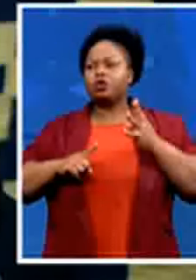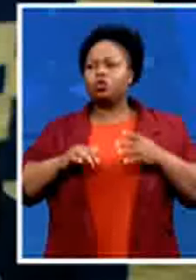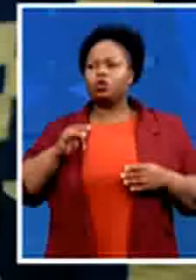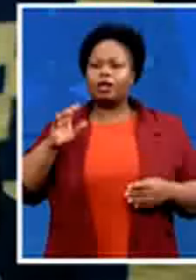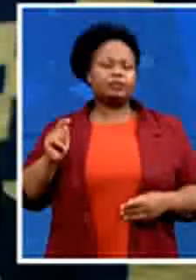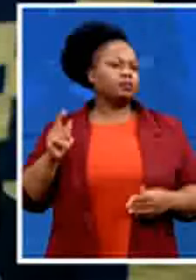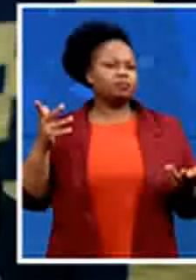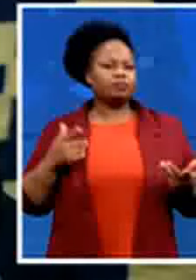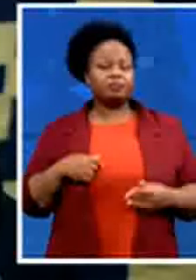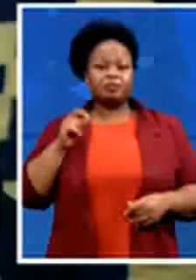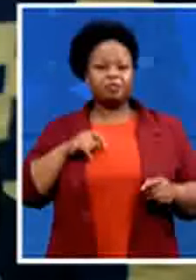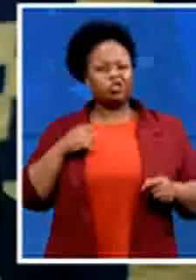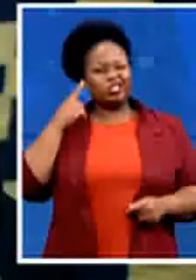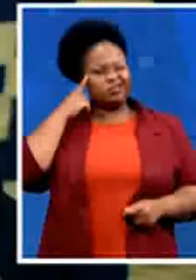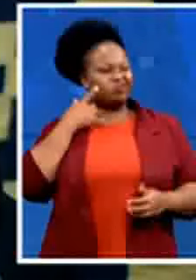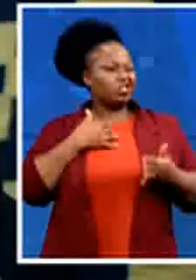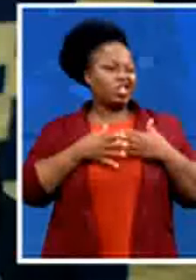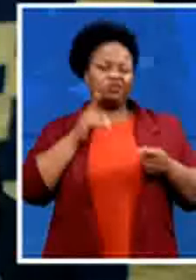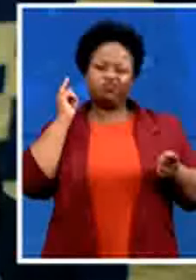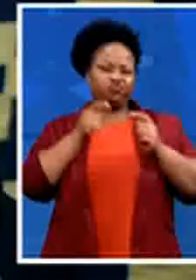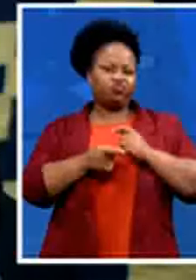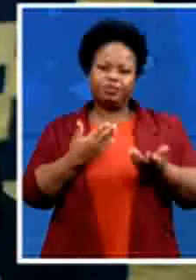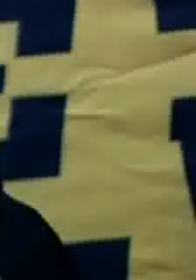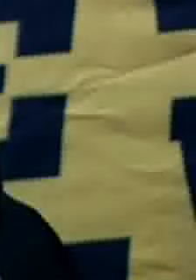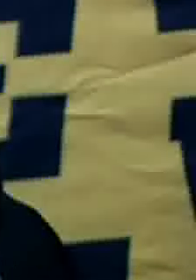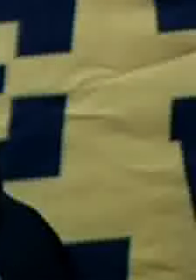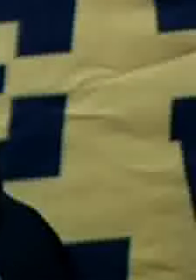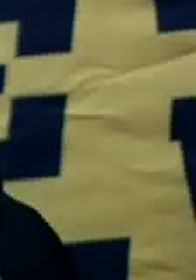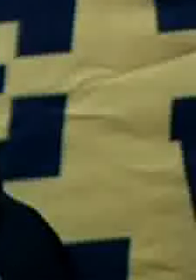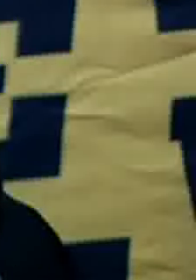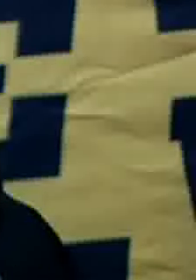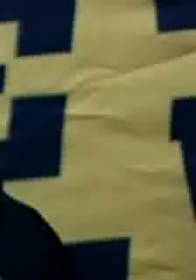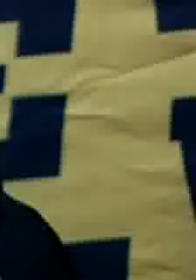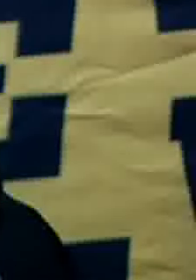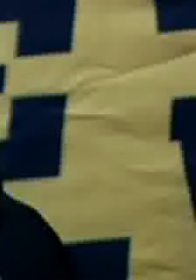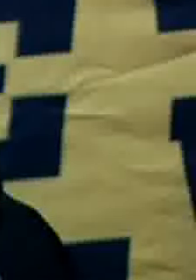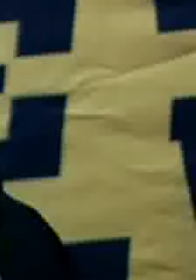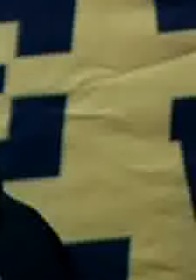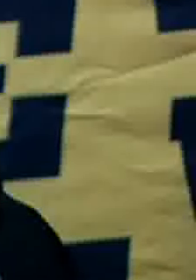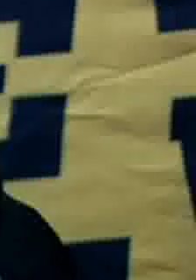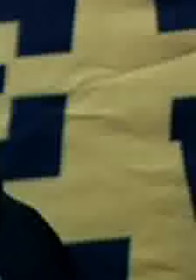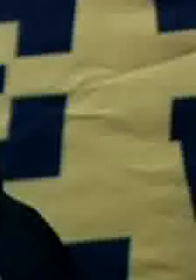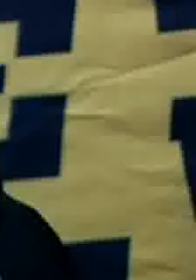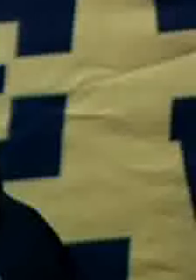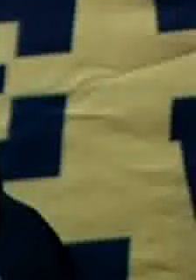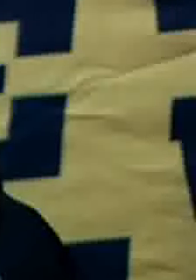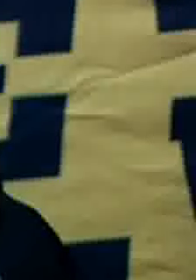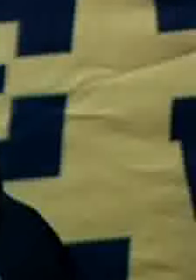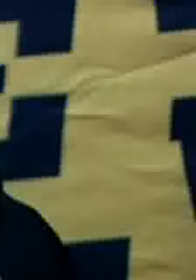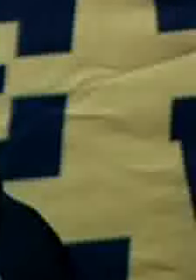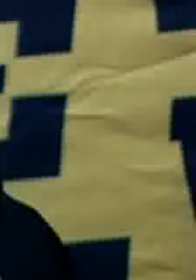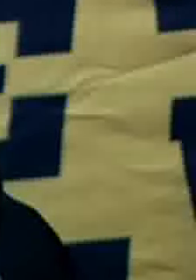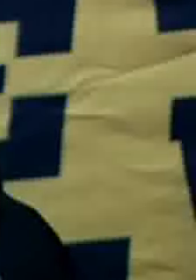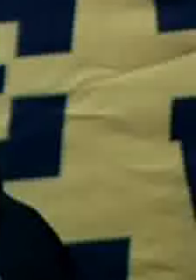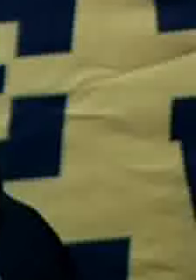can change um once you see political parties up the game and the campaigns we can certainly